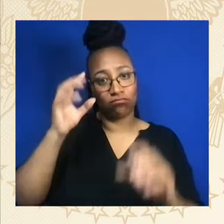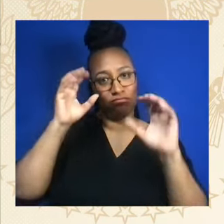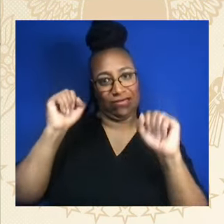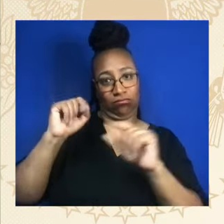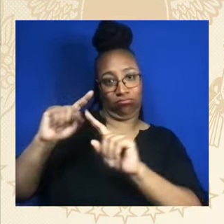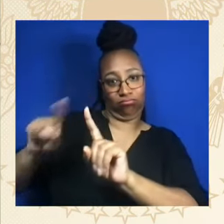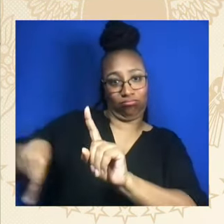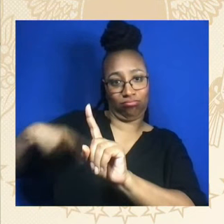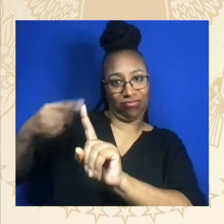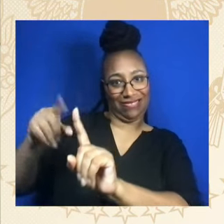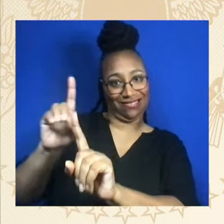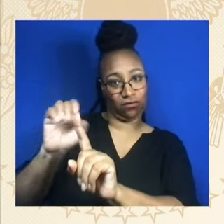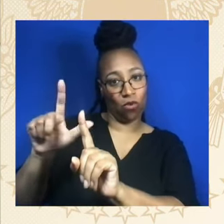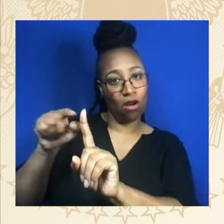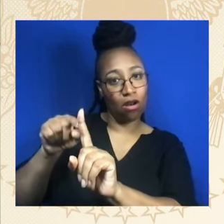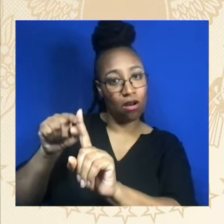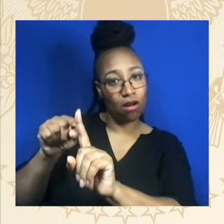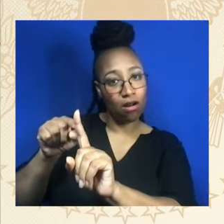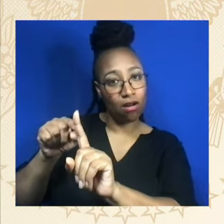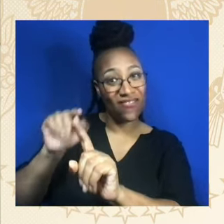permanent office here for the Divine Nine.